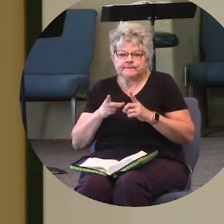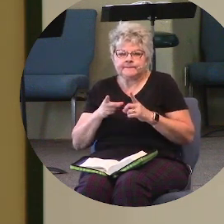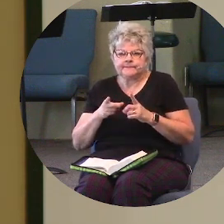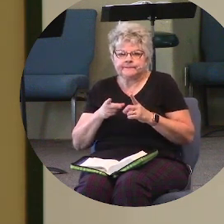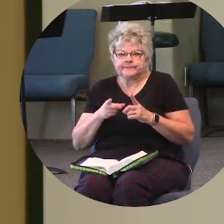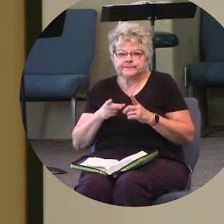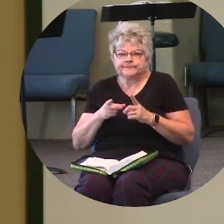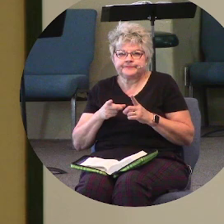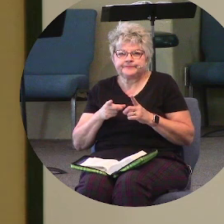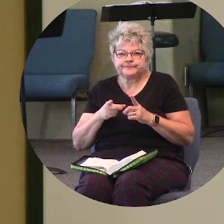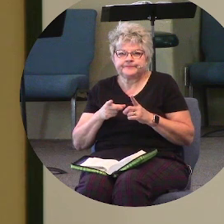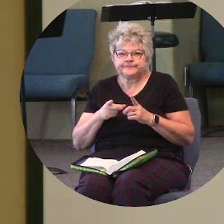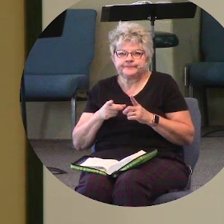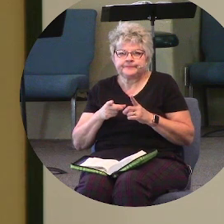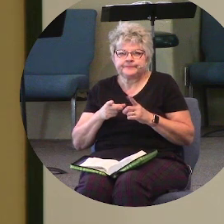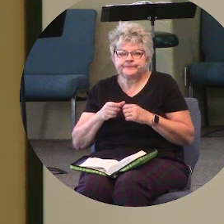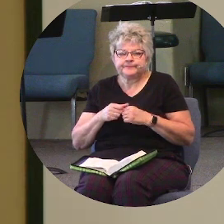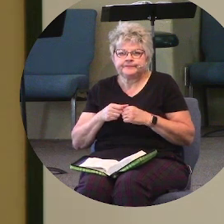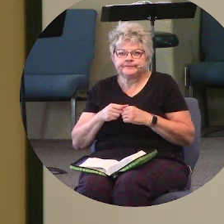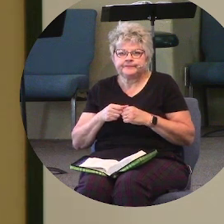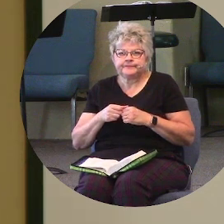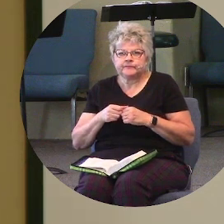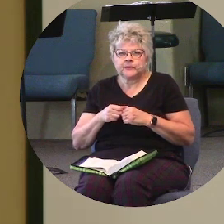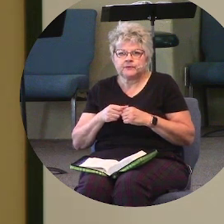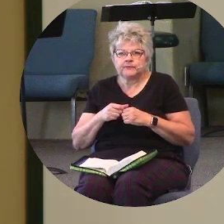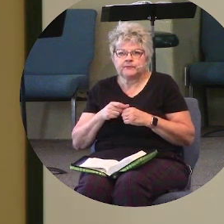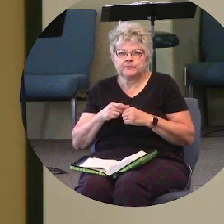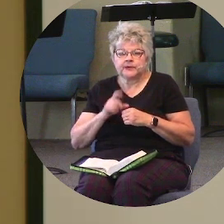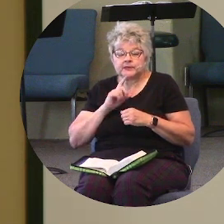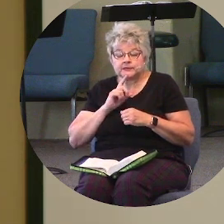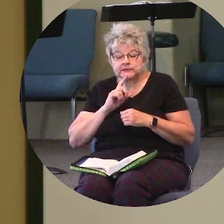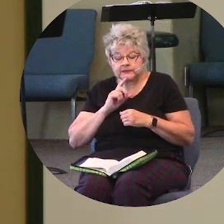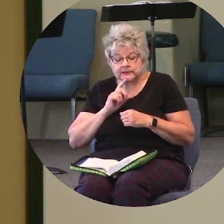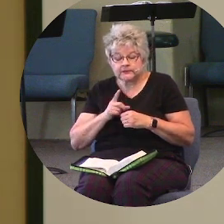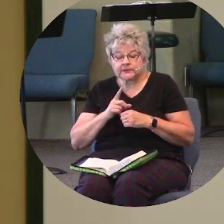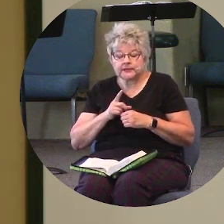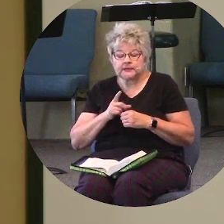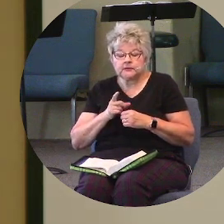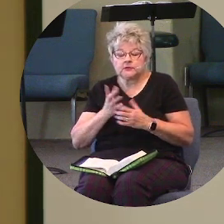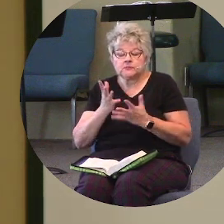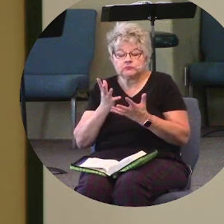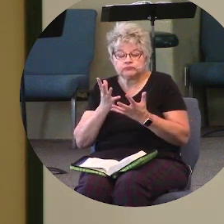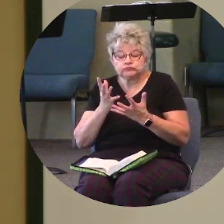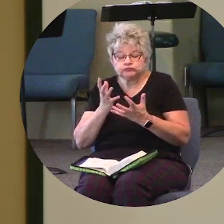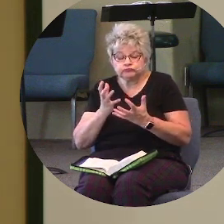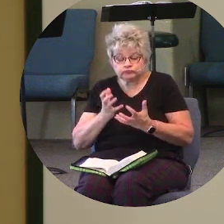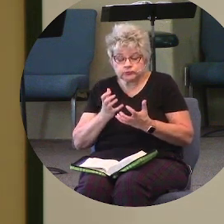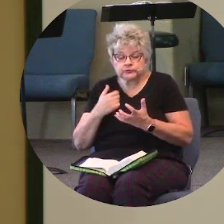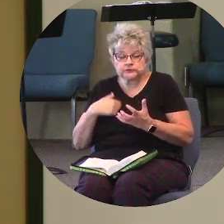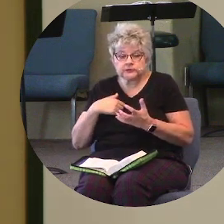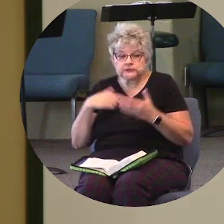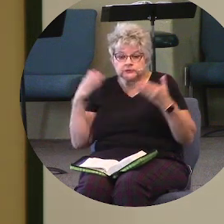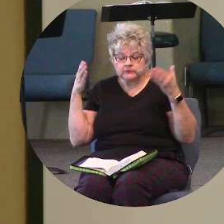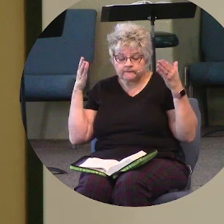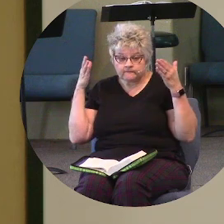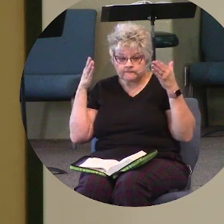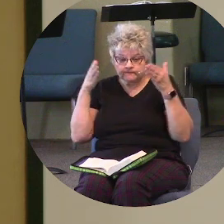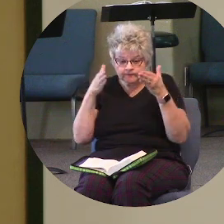literally implores us to focus